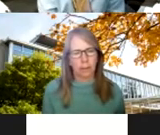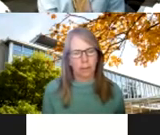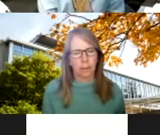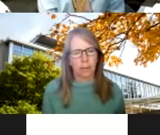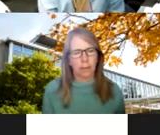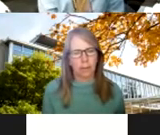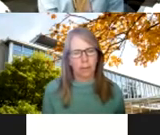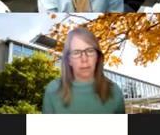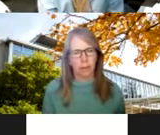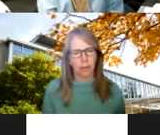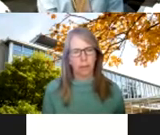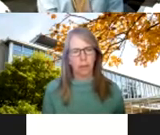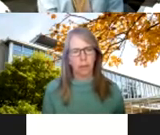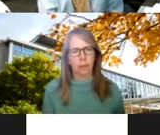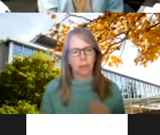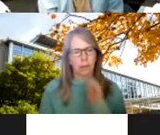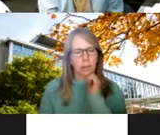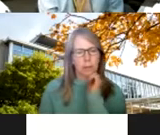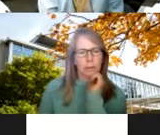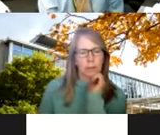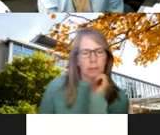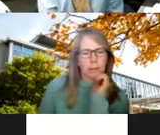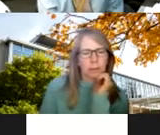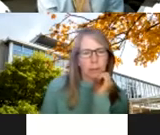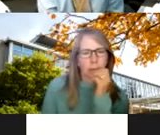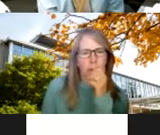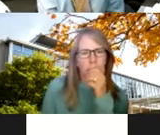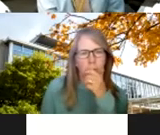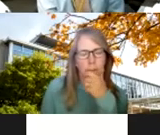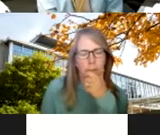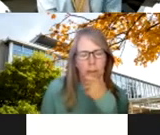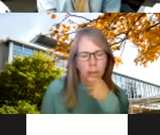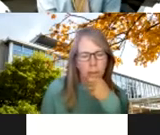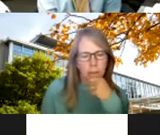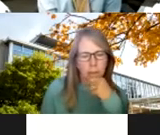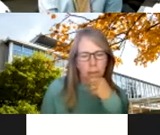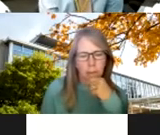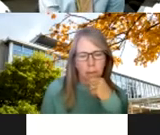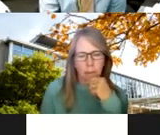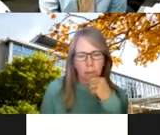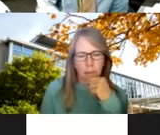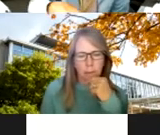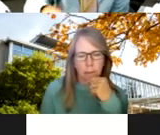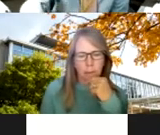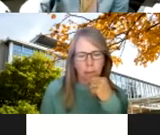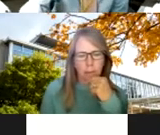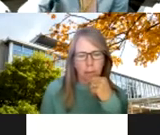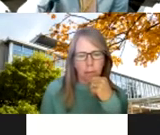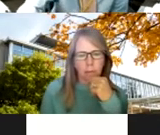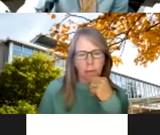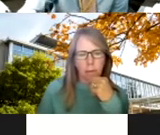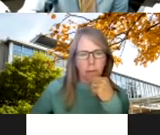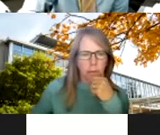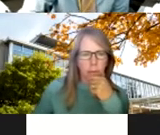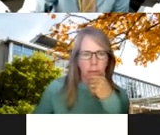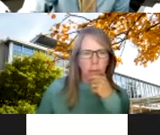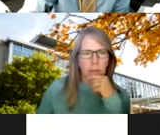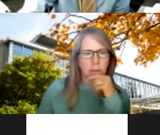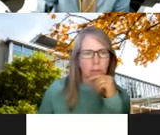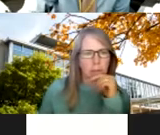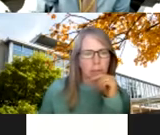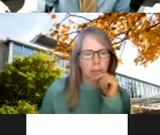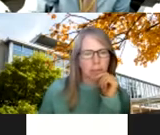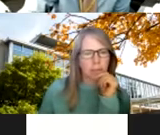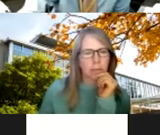Spanish flu, then this is the phase that was the hardest and, and what had the most deaths associated with it.